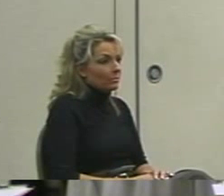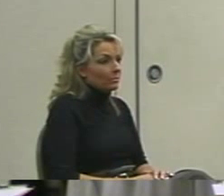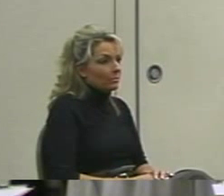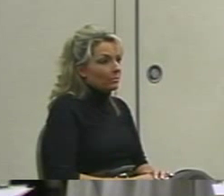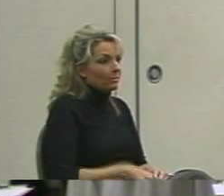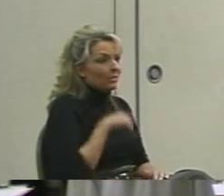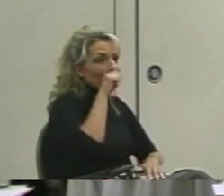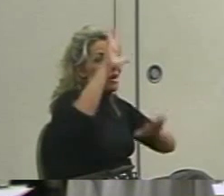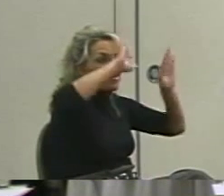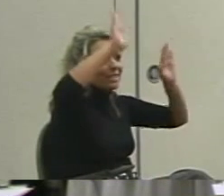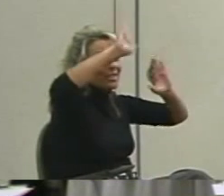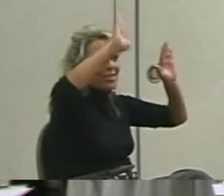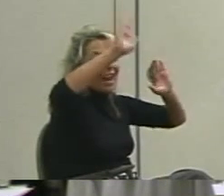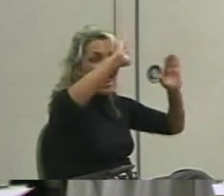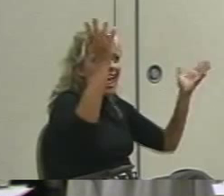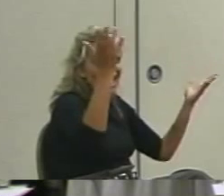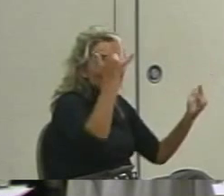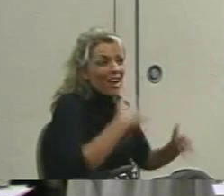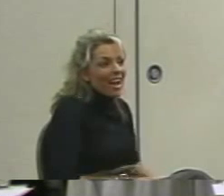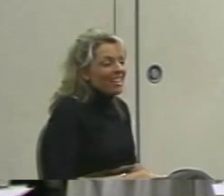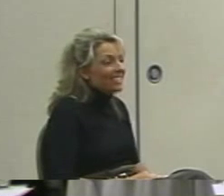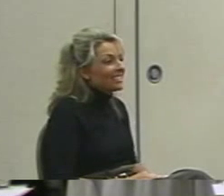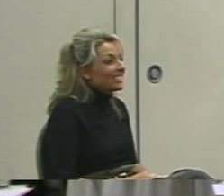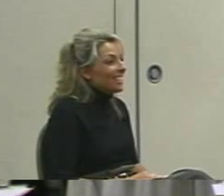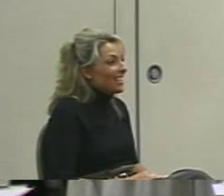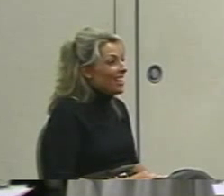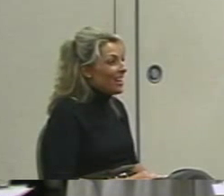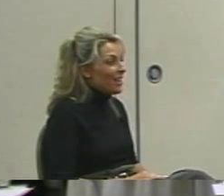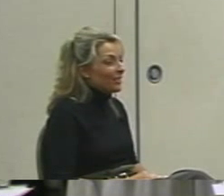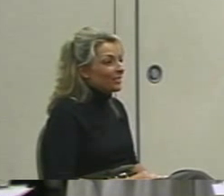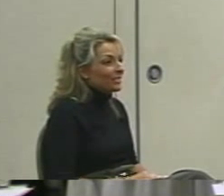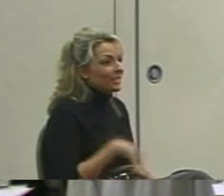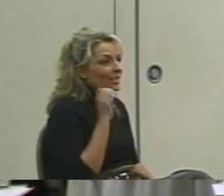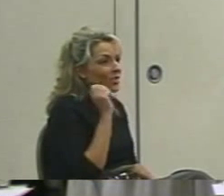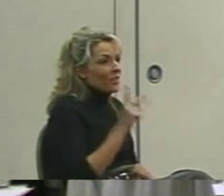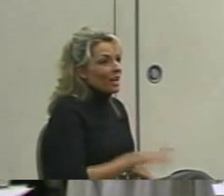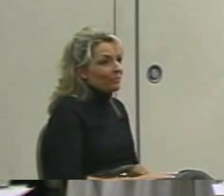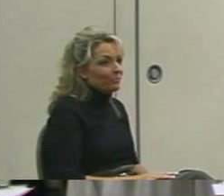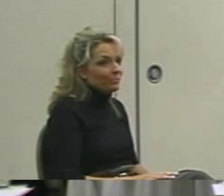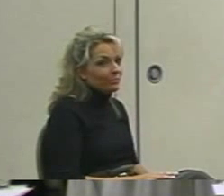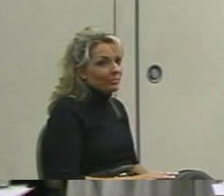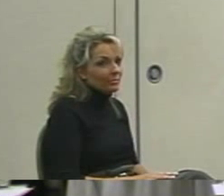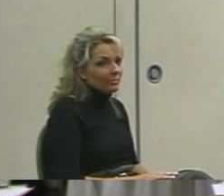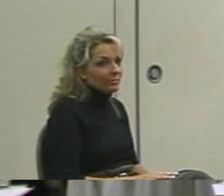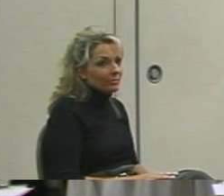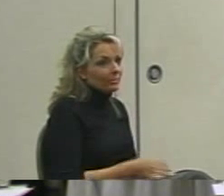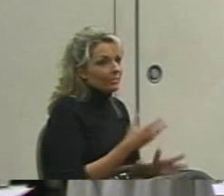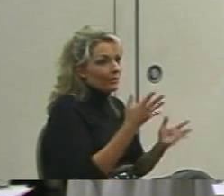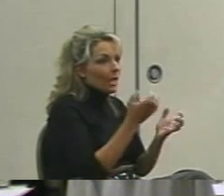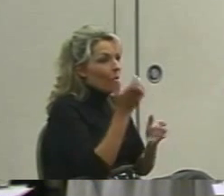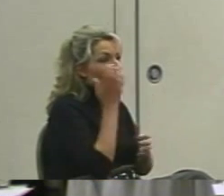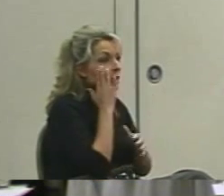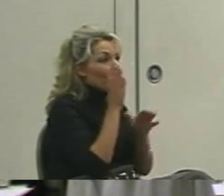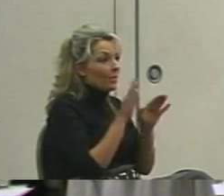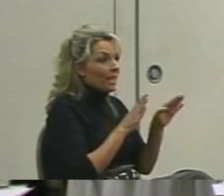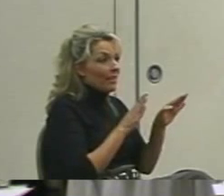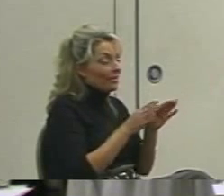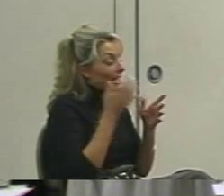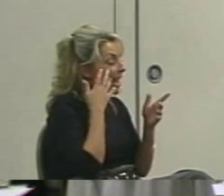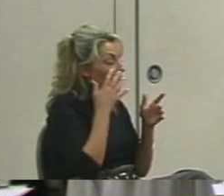Not raising your hand very high or less than 80. Okay. I don't want to know what the behaviors were.